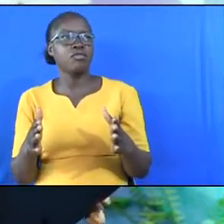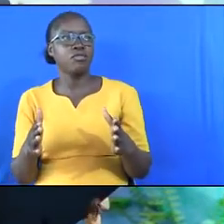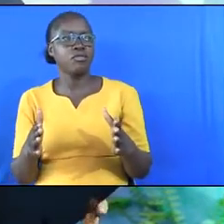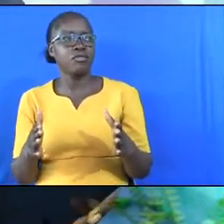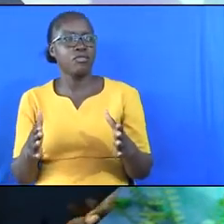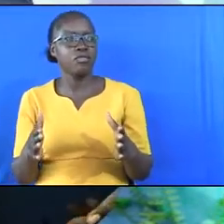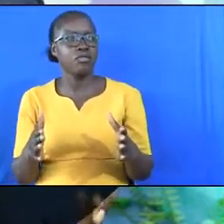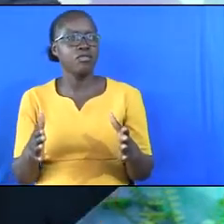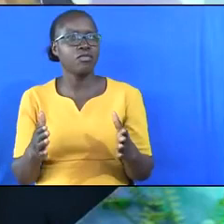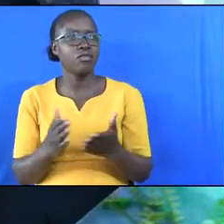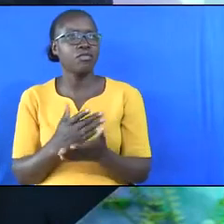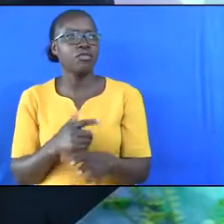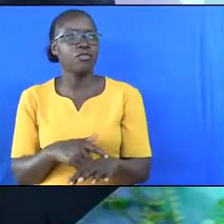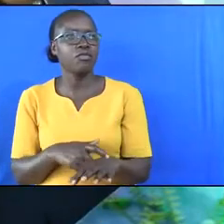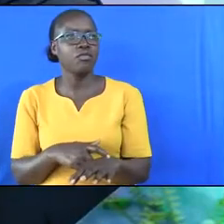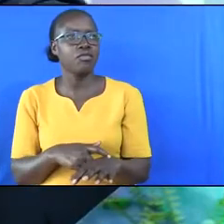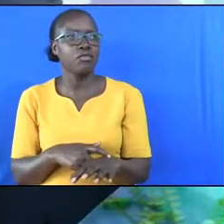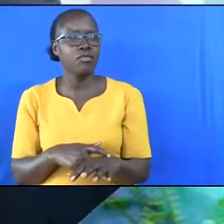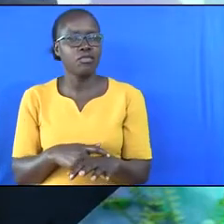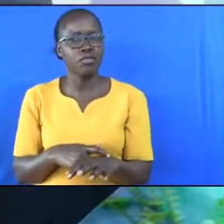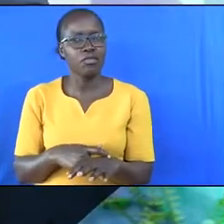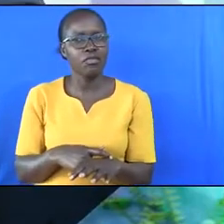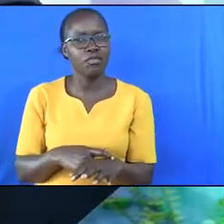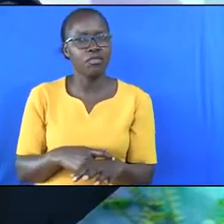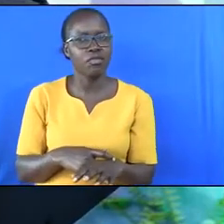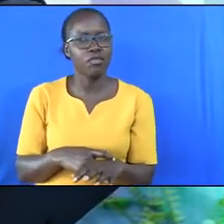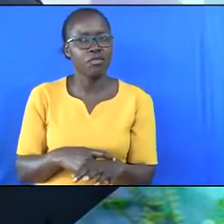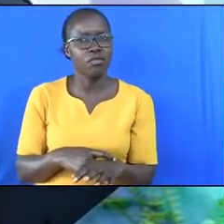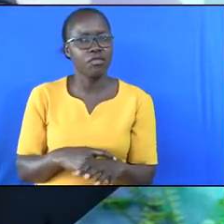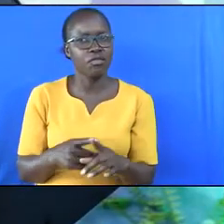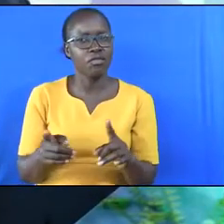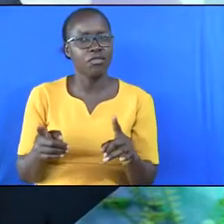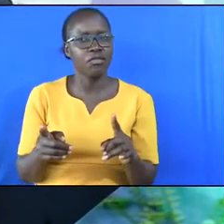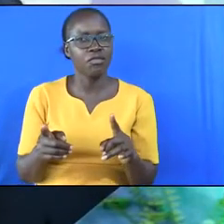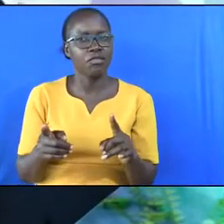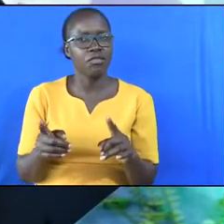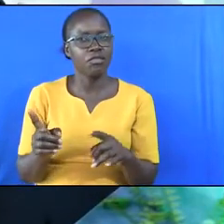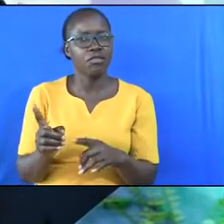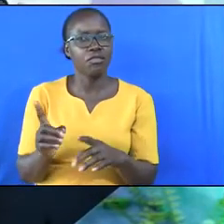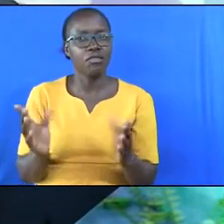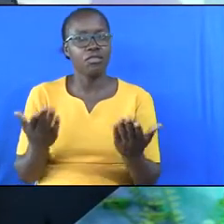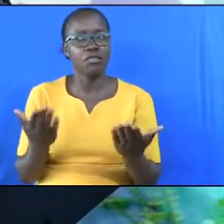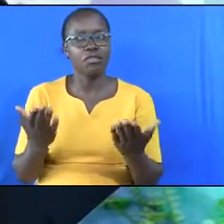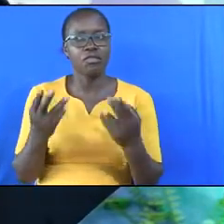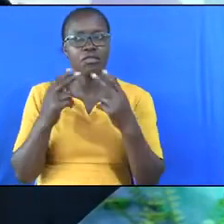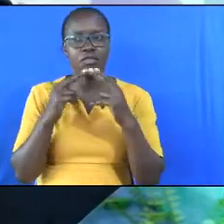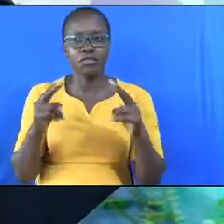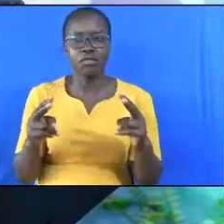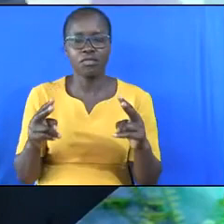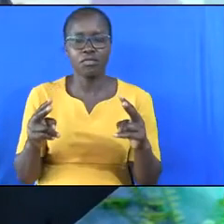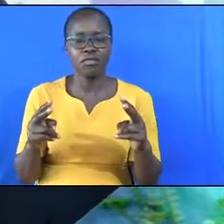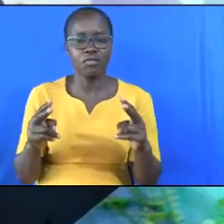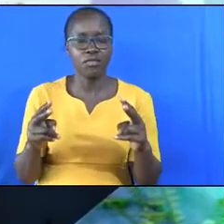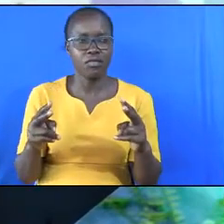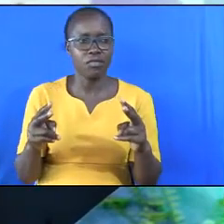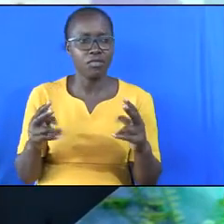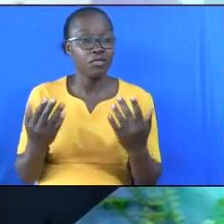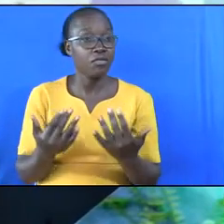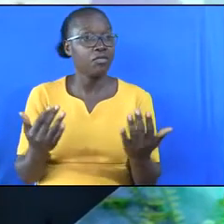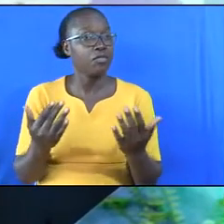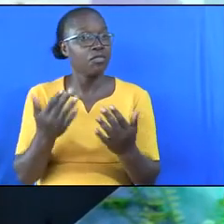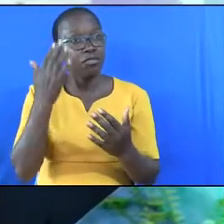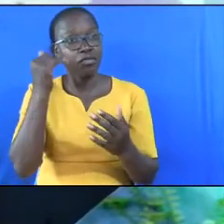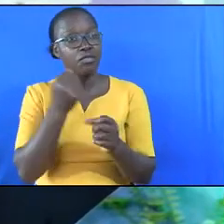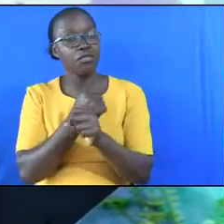sometimes violating the intentions of my heart, but it is well that the ideals are in my heart. Because